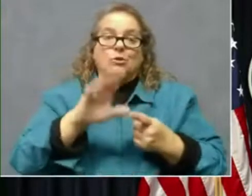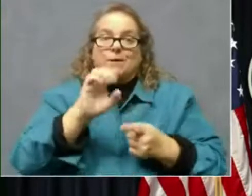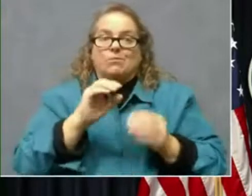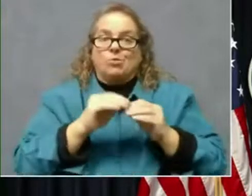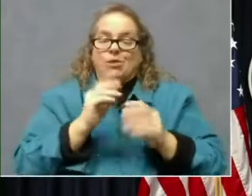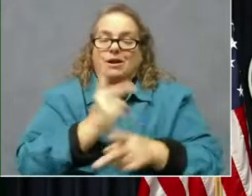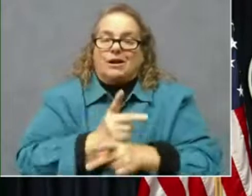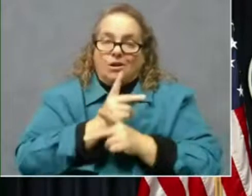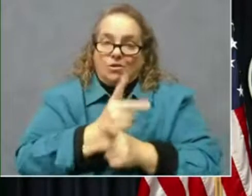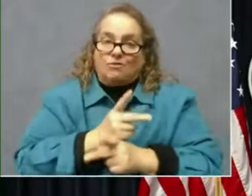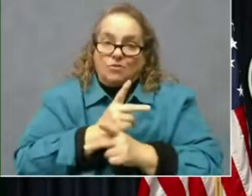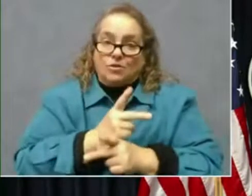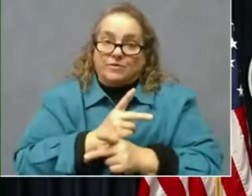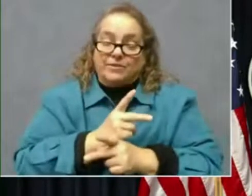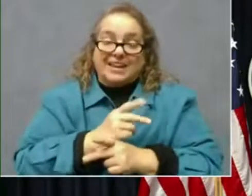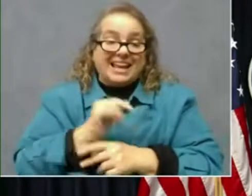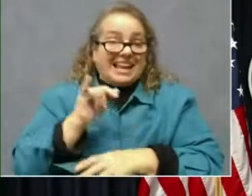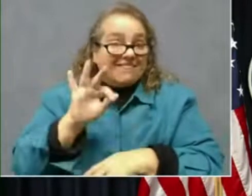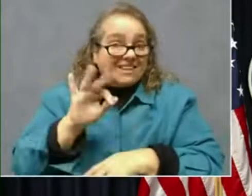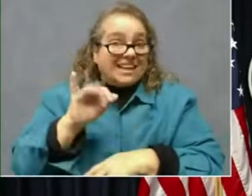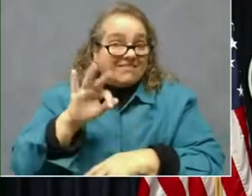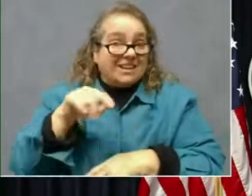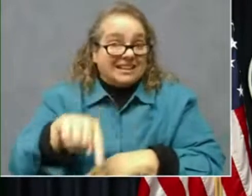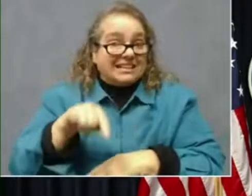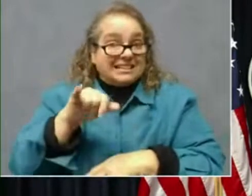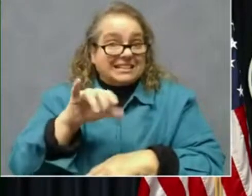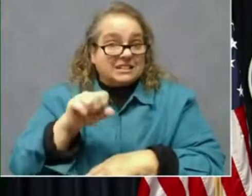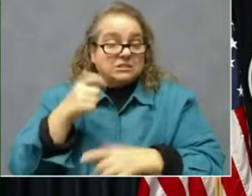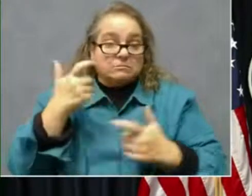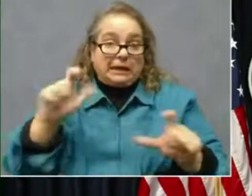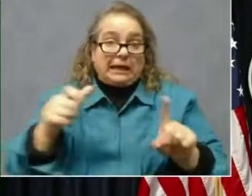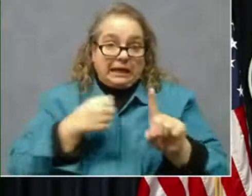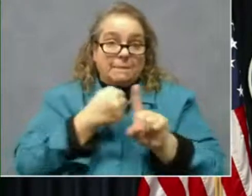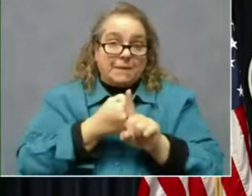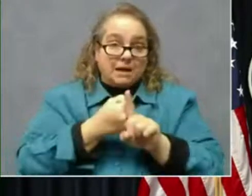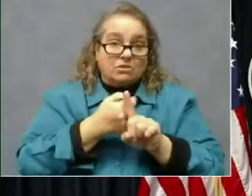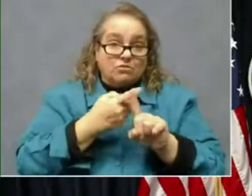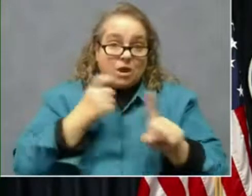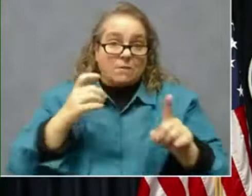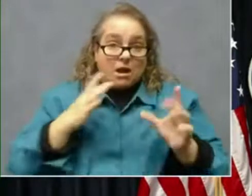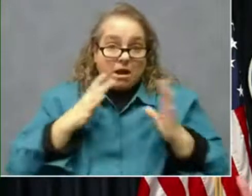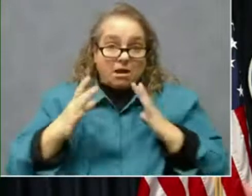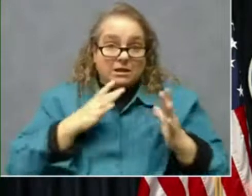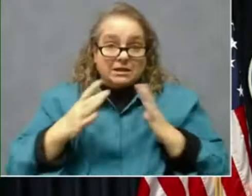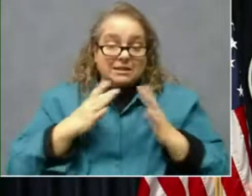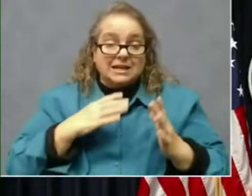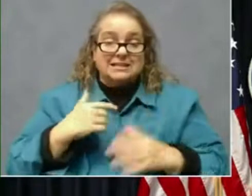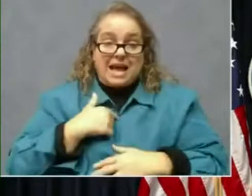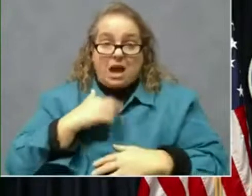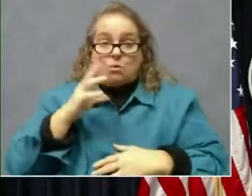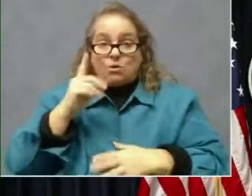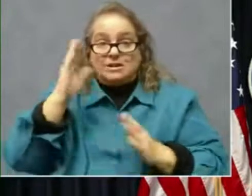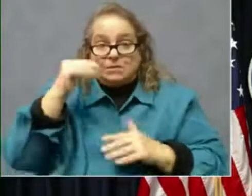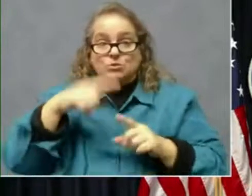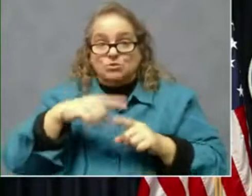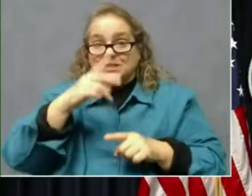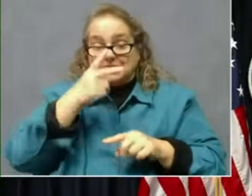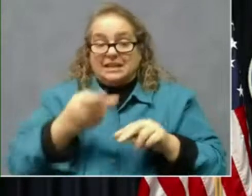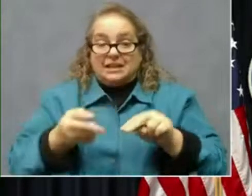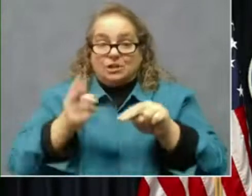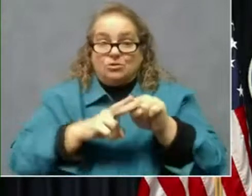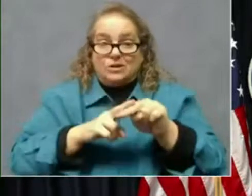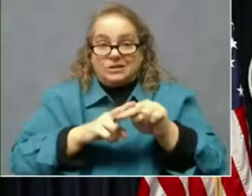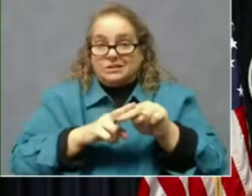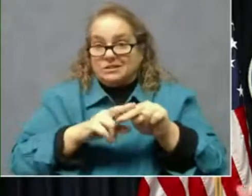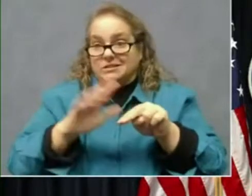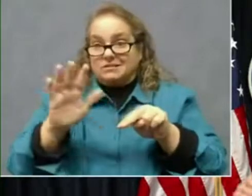If this is a significant impact from the holidays, I would expect to see an increase over at least a